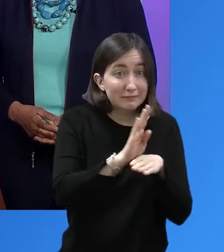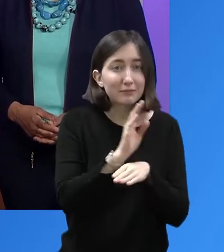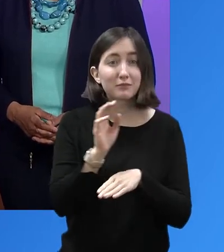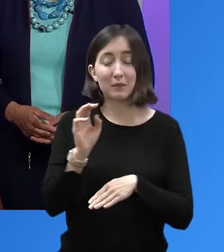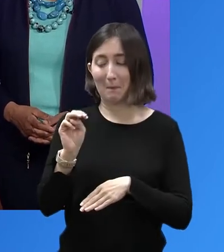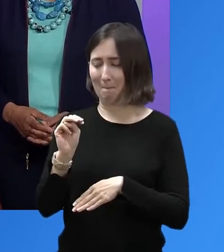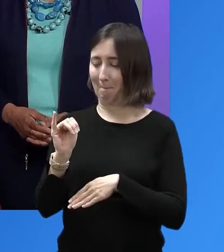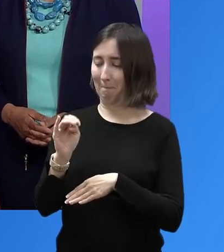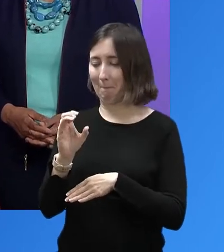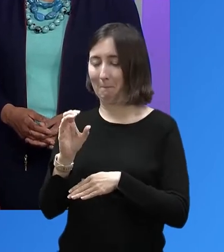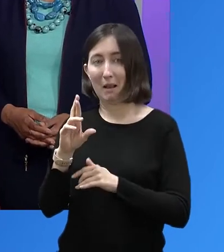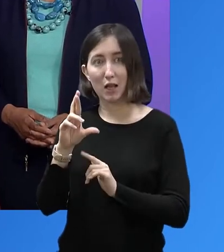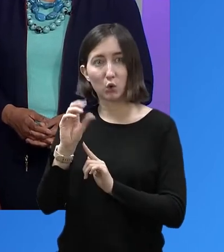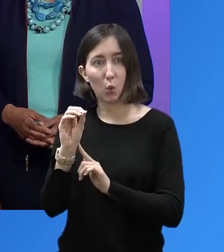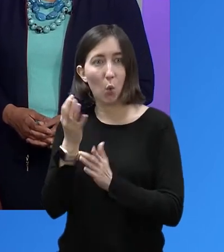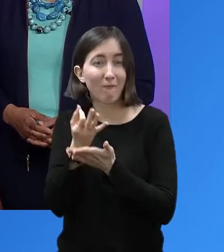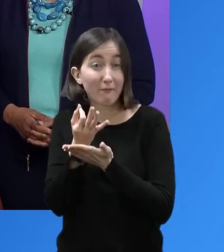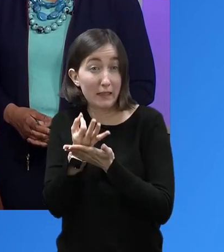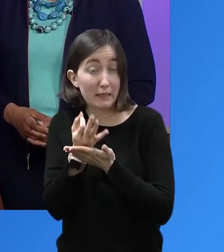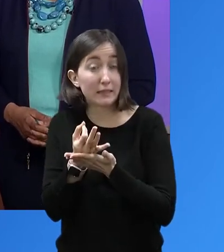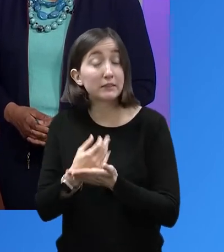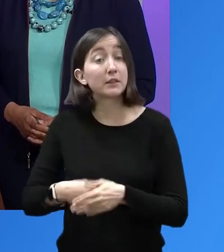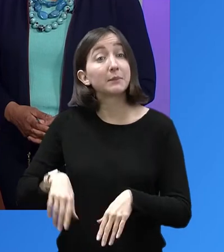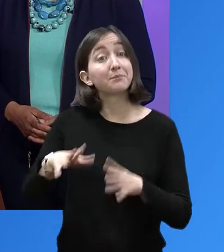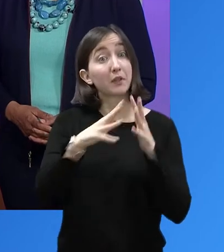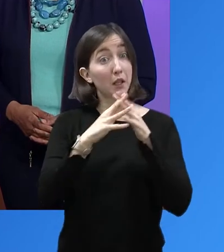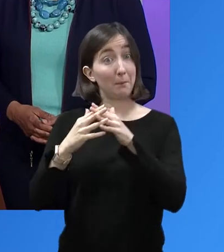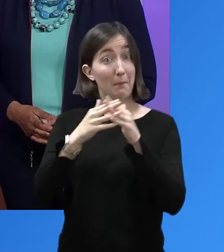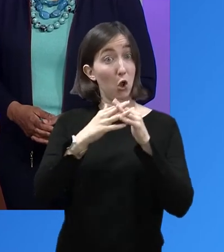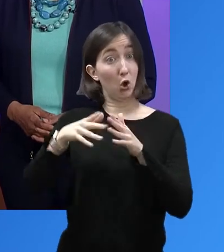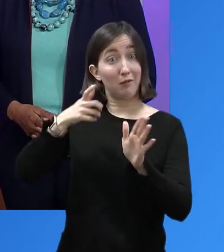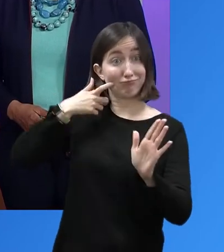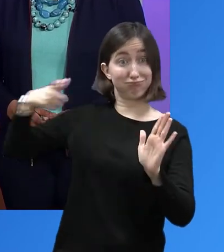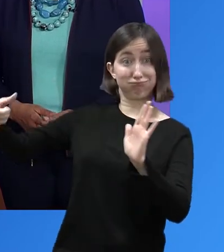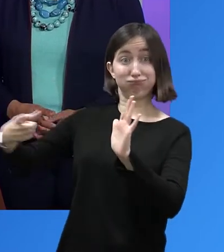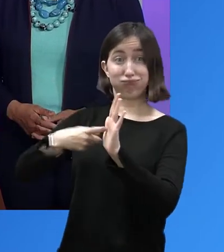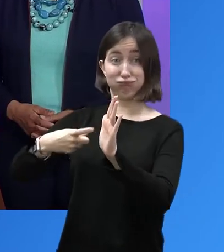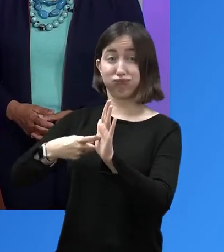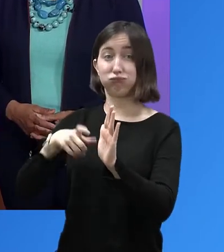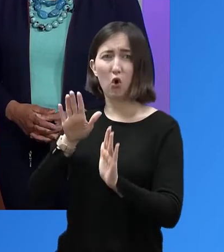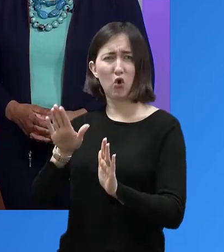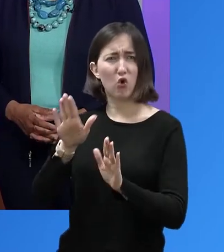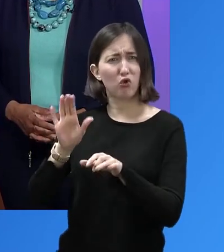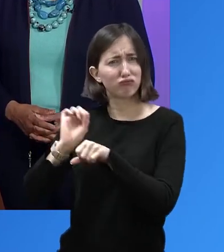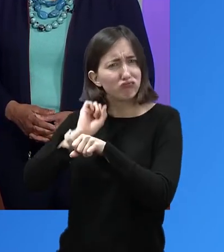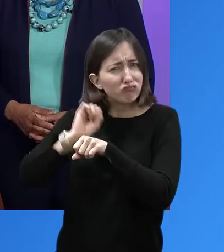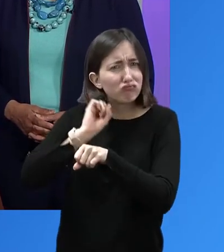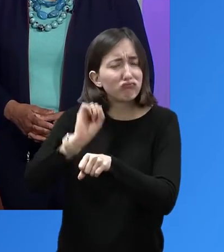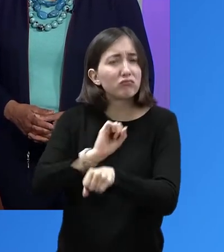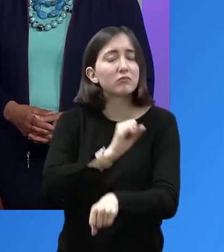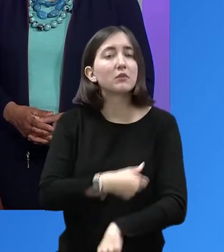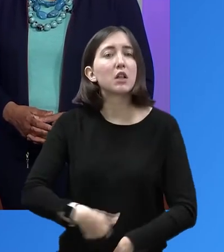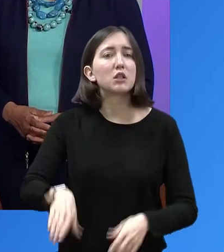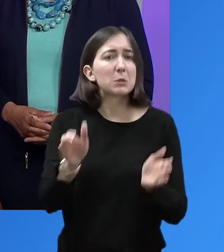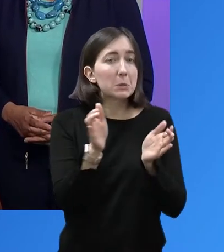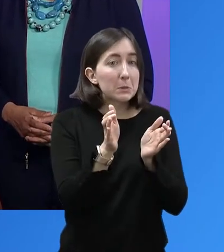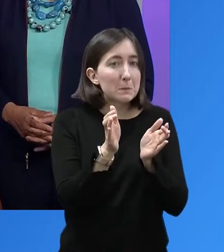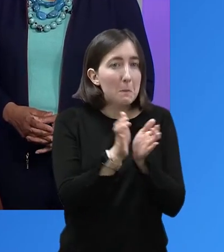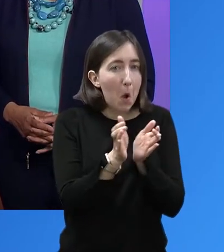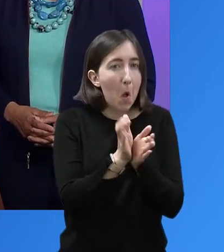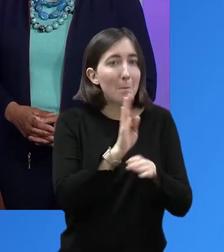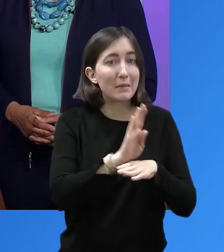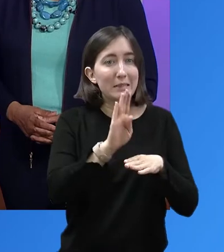Ms. Barrera has received nationwide recognition for her accomplishments, including the Small Business Administration Financial Services